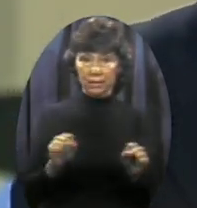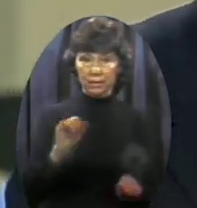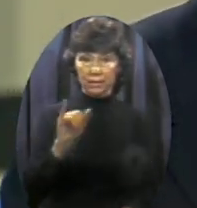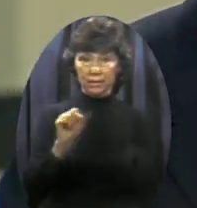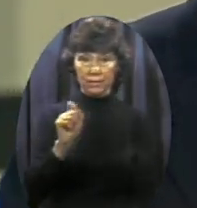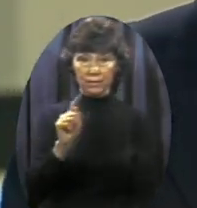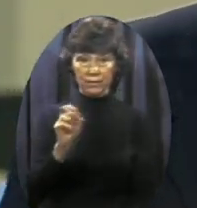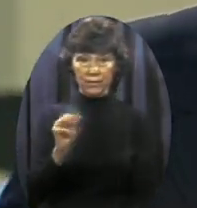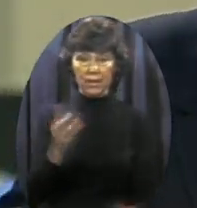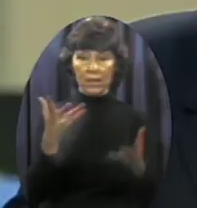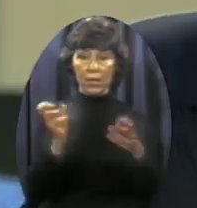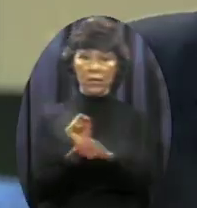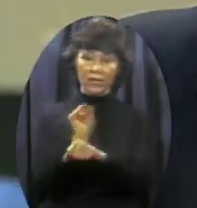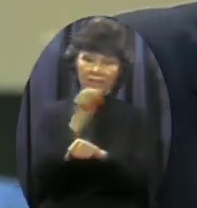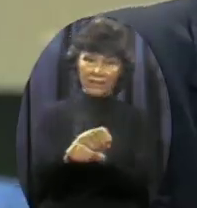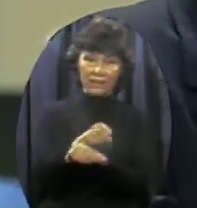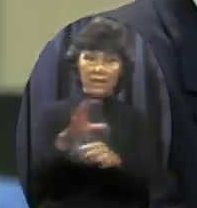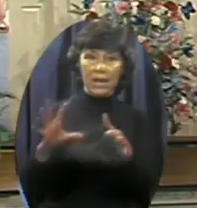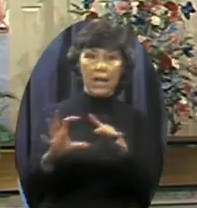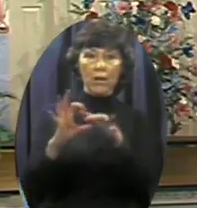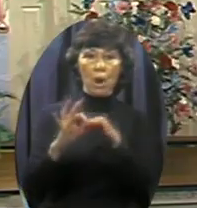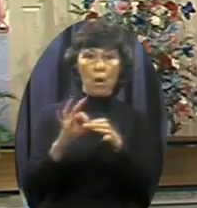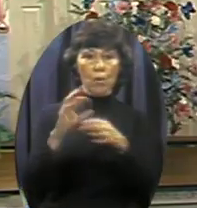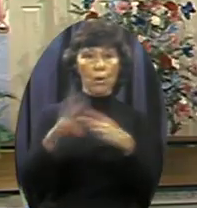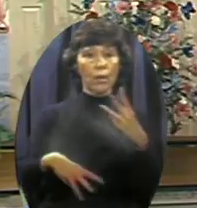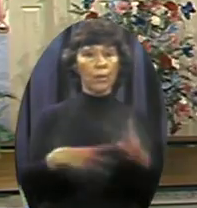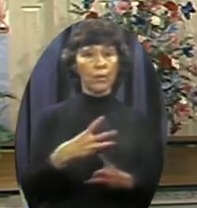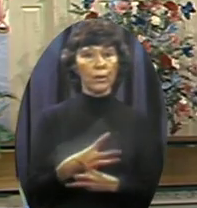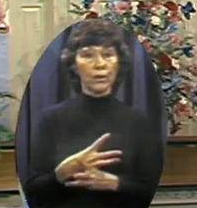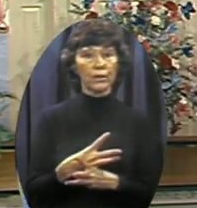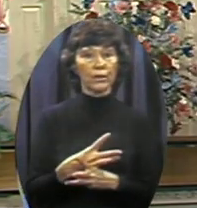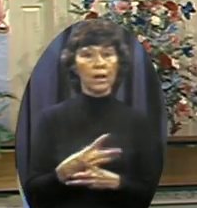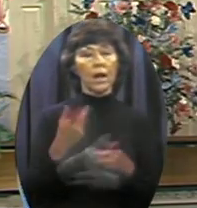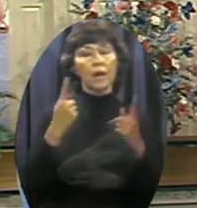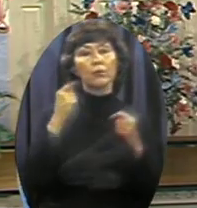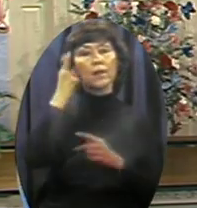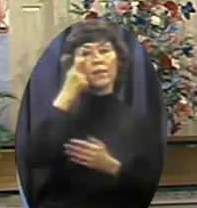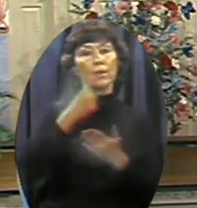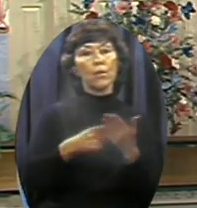And own the world I was trying to think What I'd do with that flag